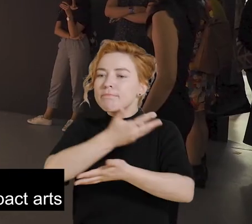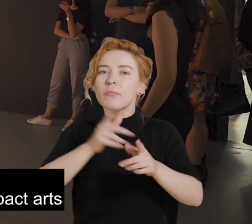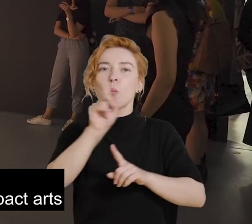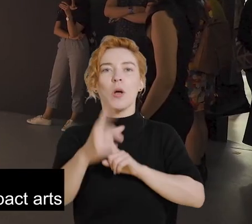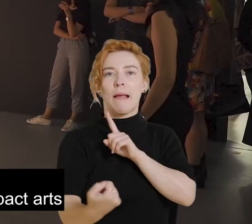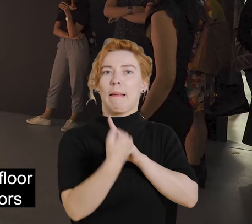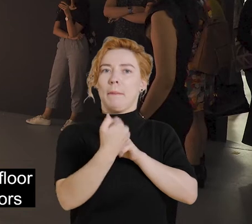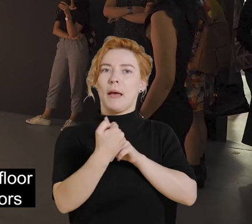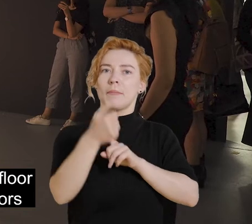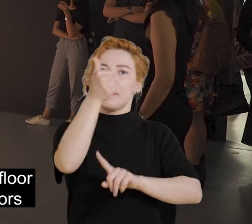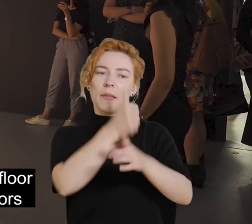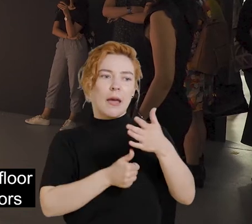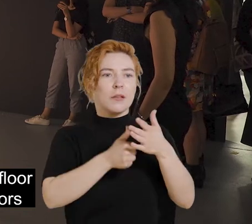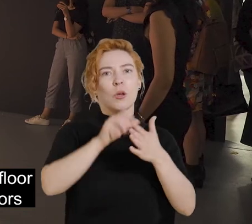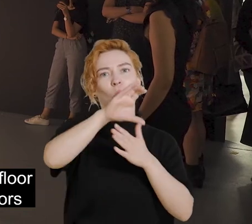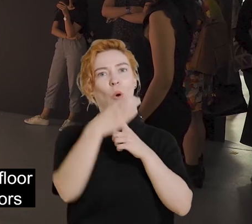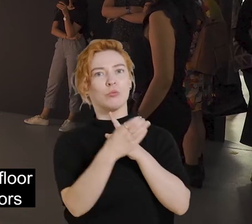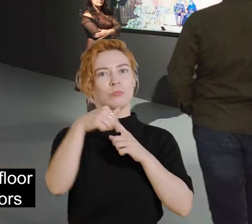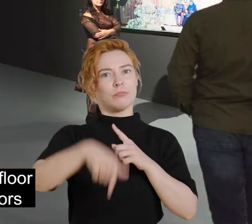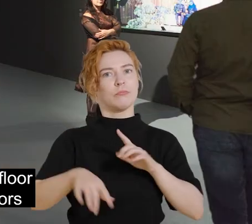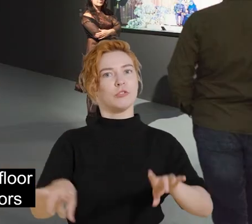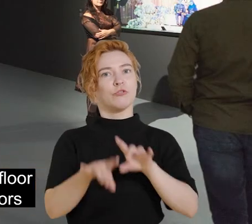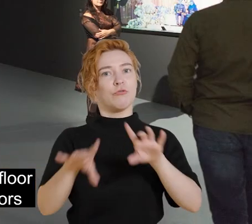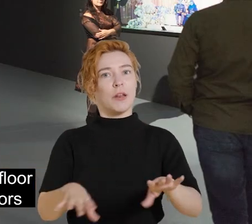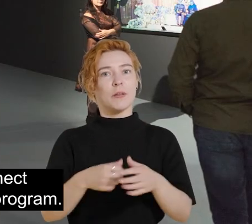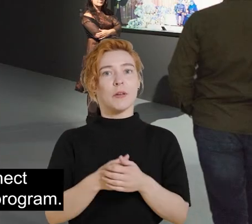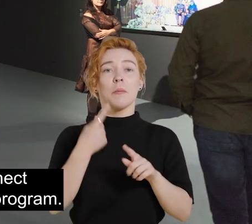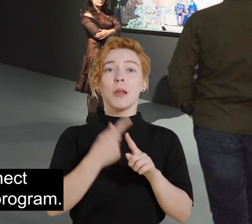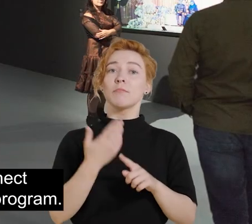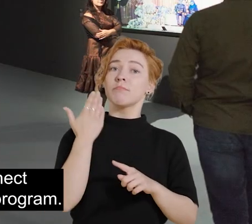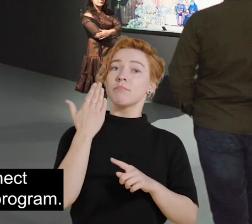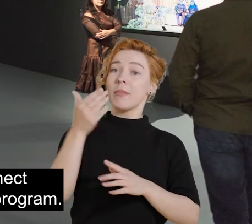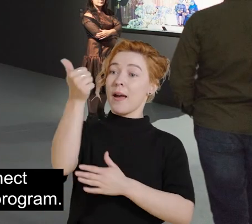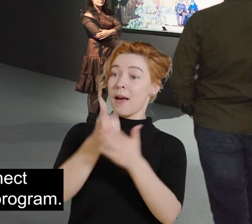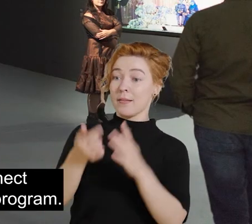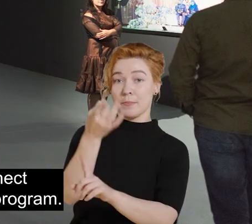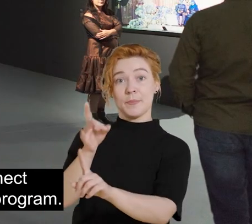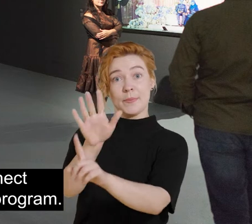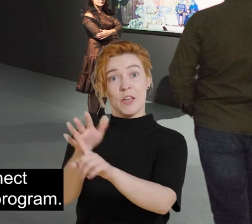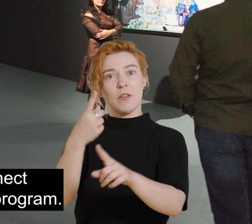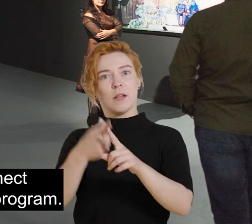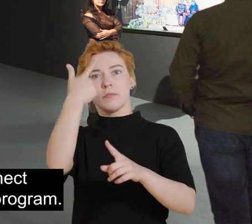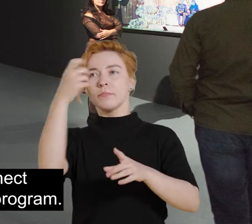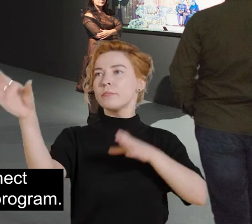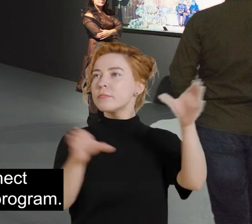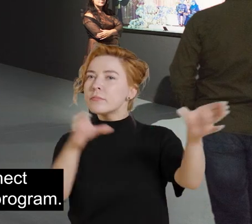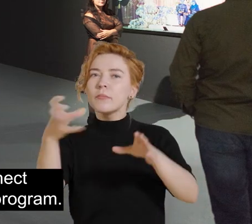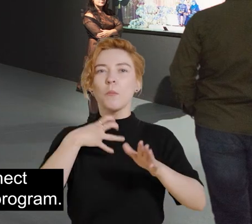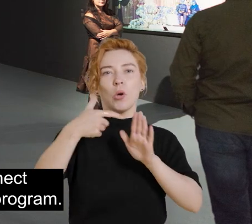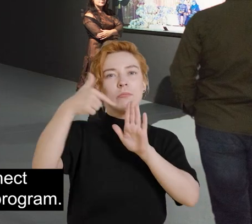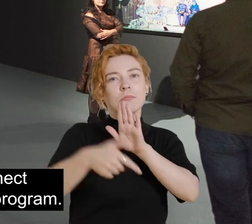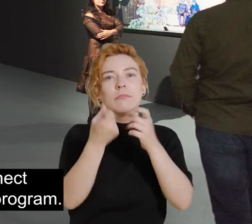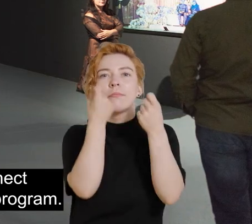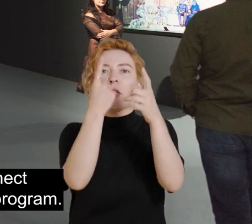issues that impact arts and culture in Australia, and floor talks from artists and curators that allow audiences to connect with and unpack the exhibition program.